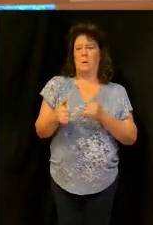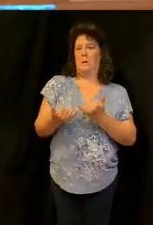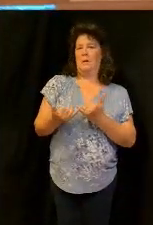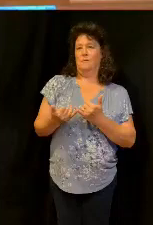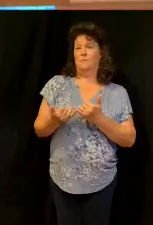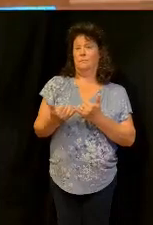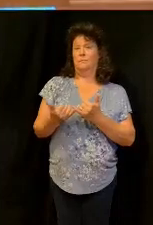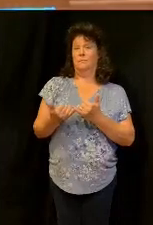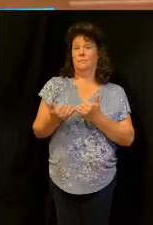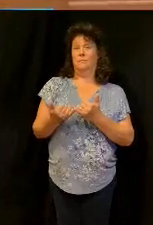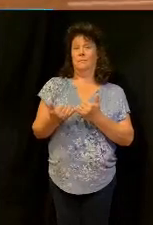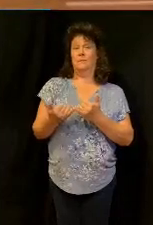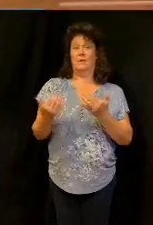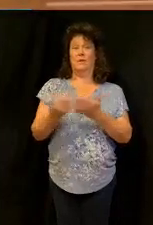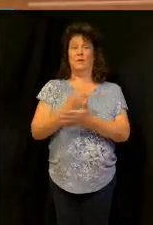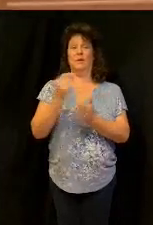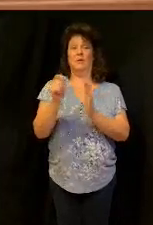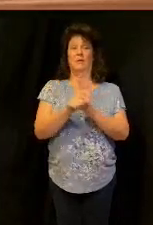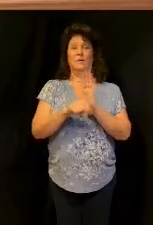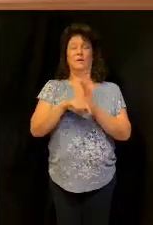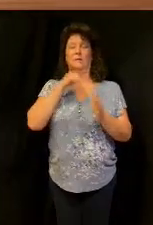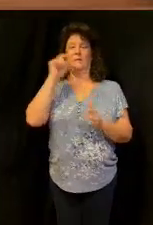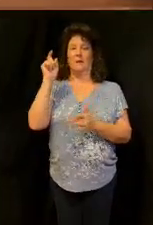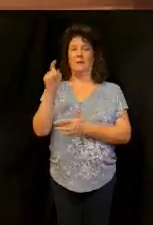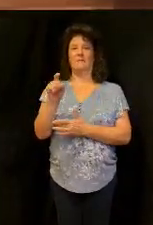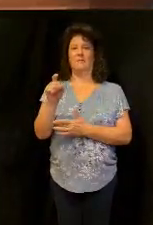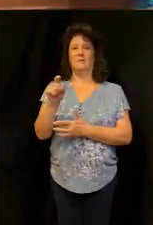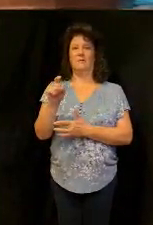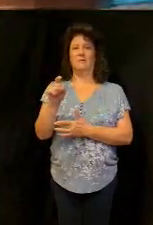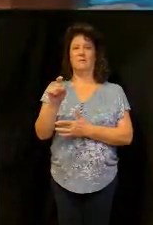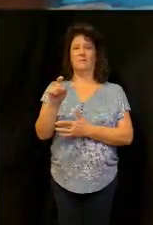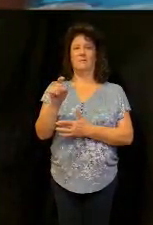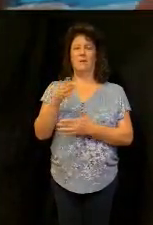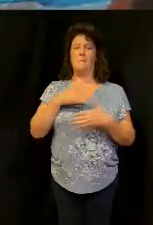this is not in the new testament it's not a have to it's i get to